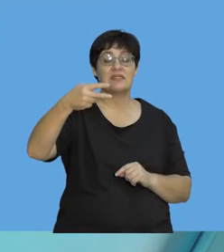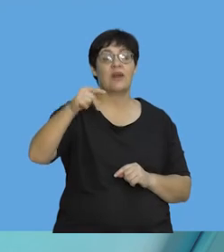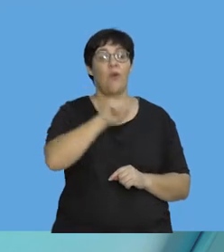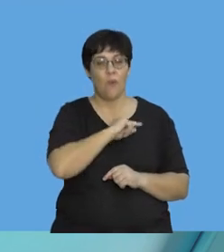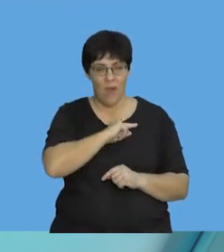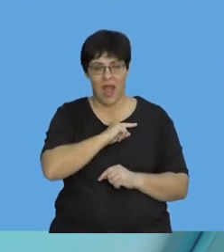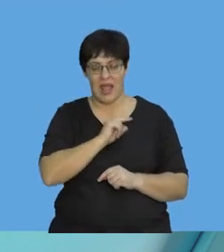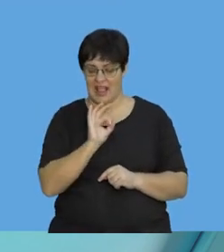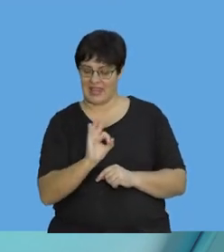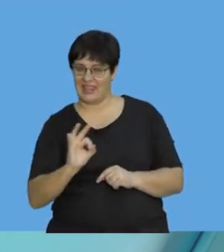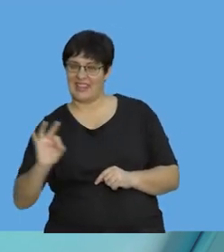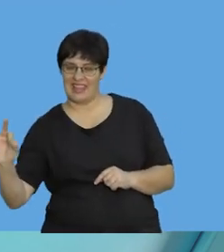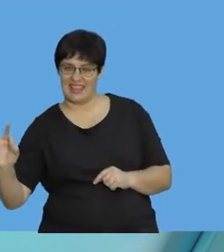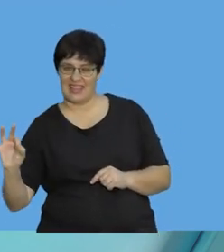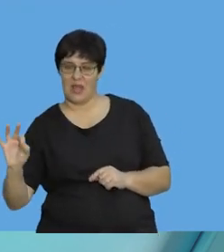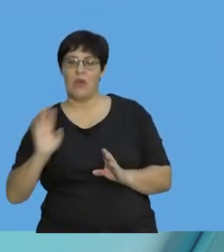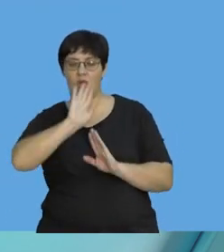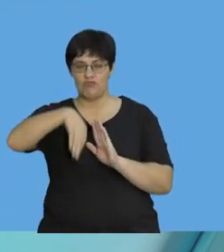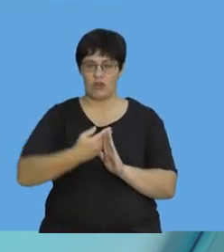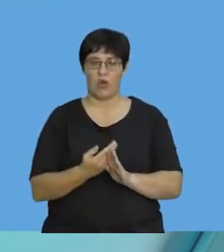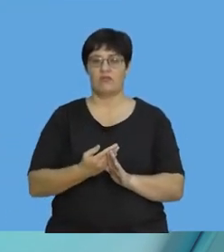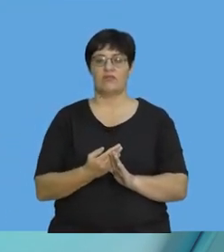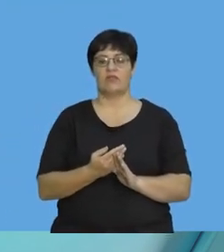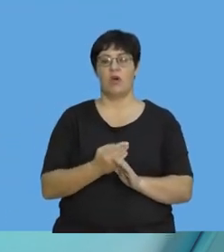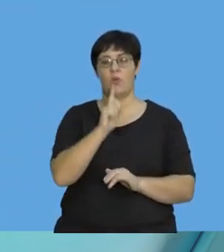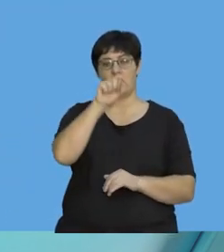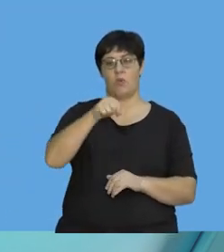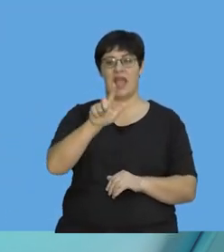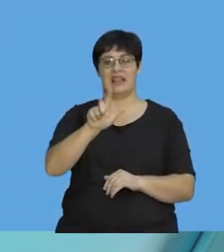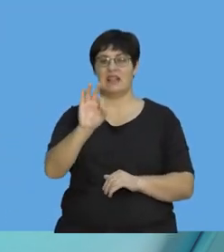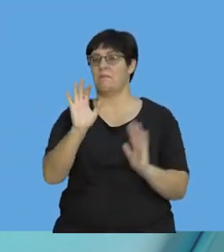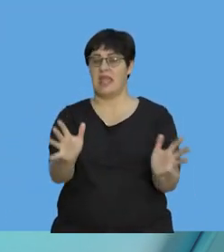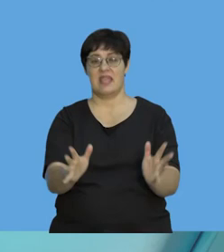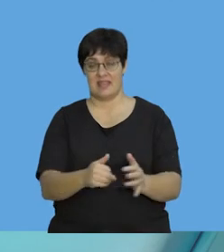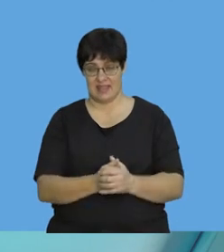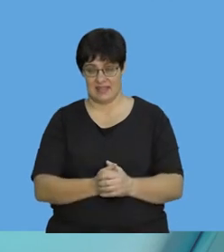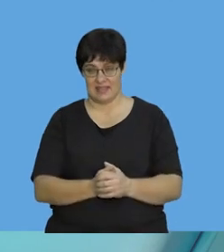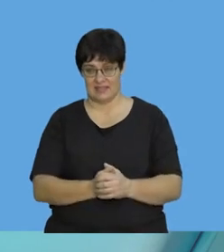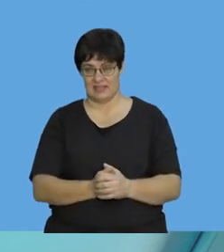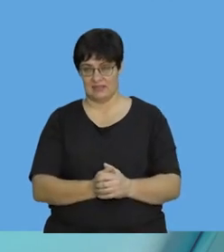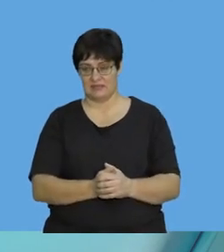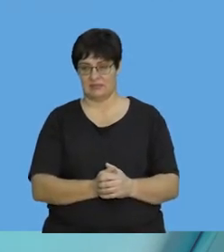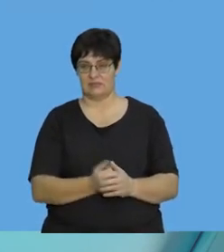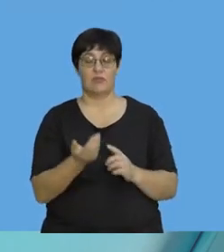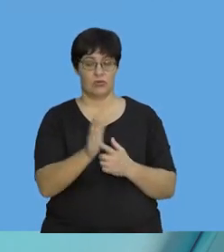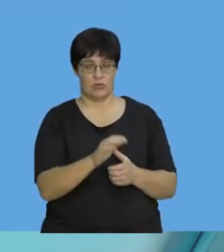in these two values is the fact that we rounded it off to two decimal places. Let me show this